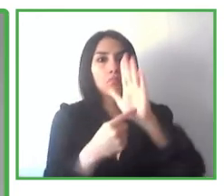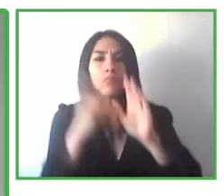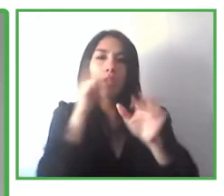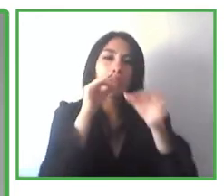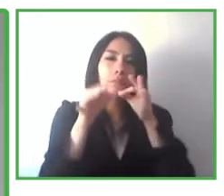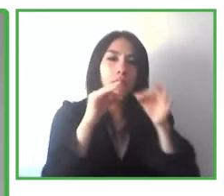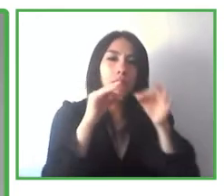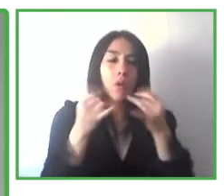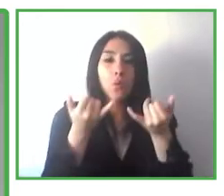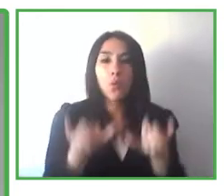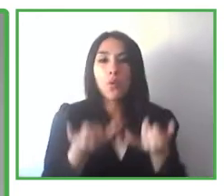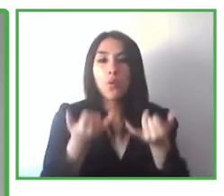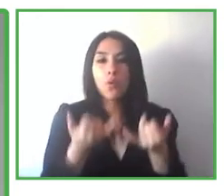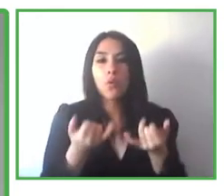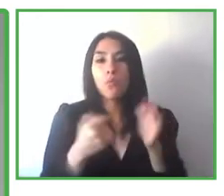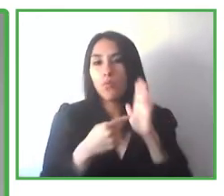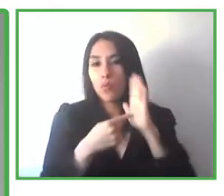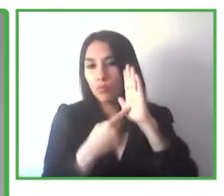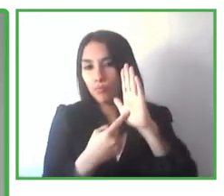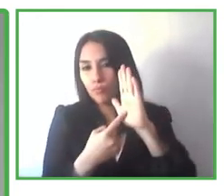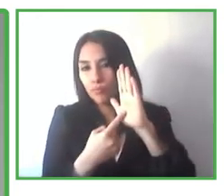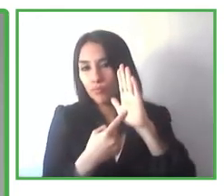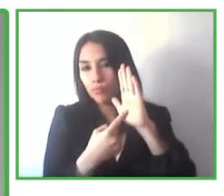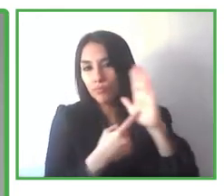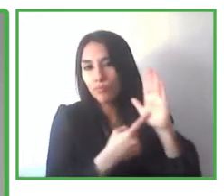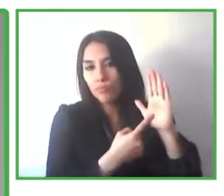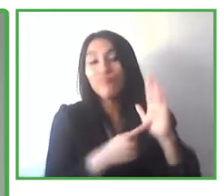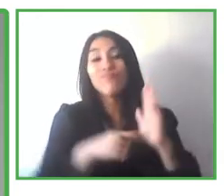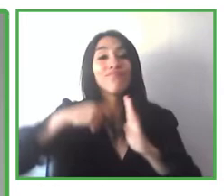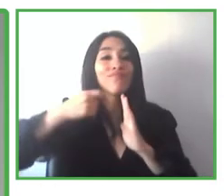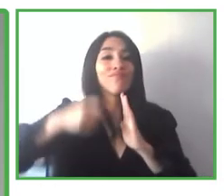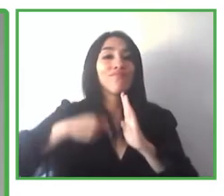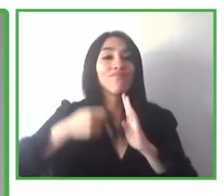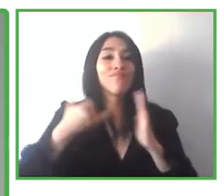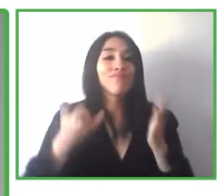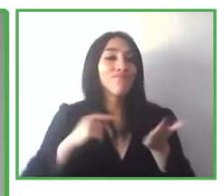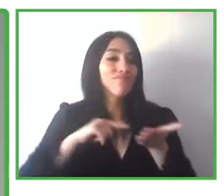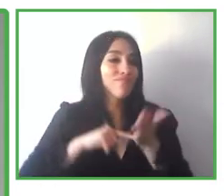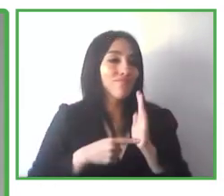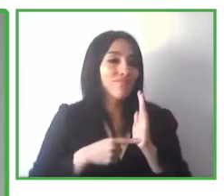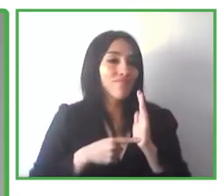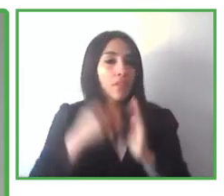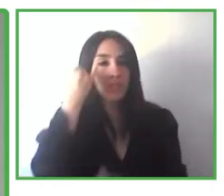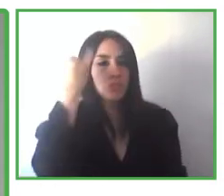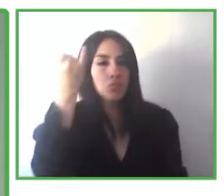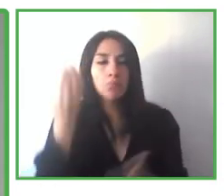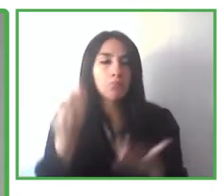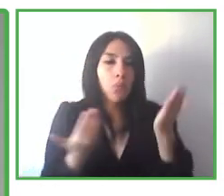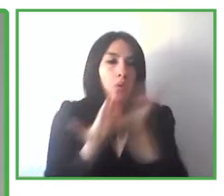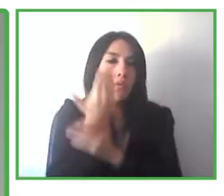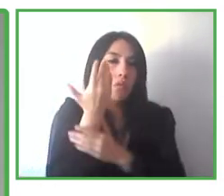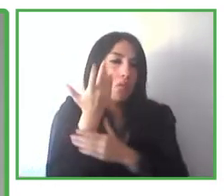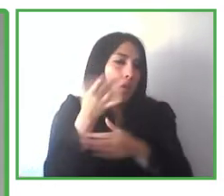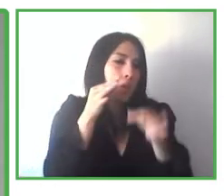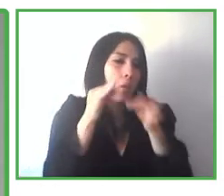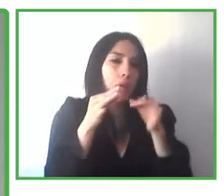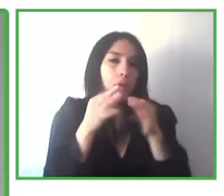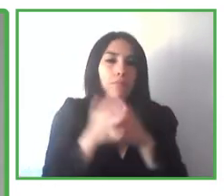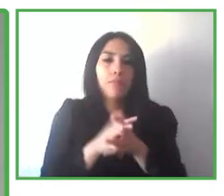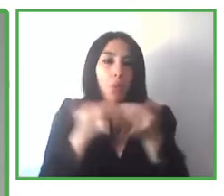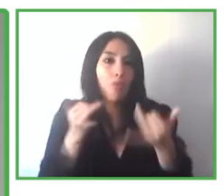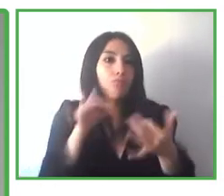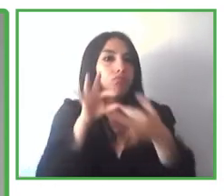to this panel member at this moment for him to share with us the project, the highly innovative